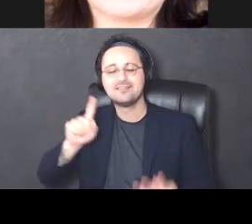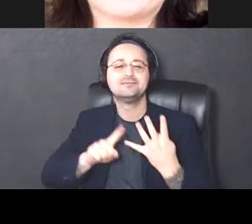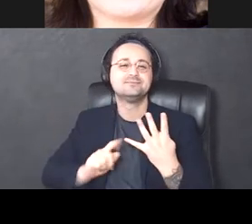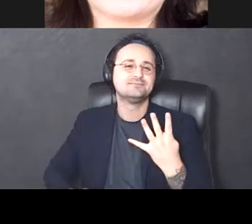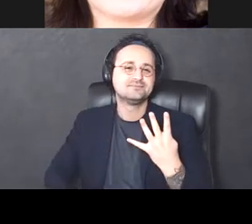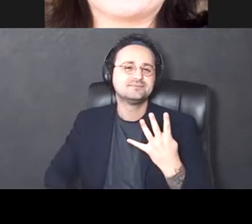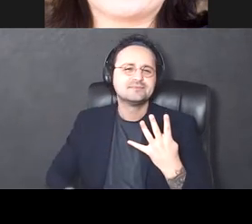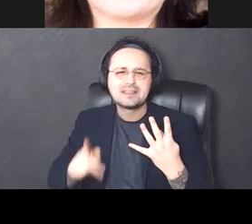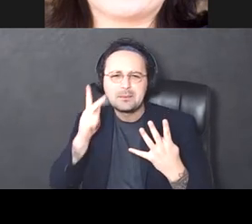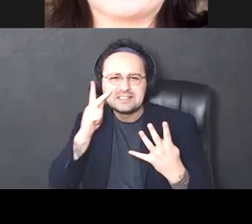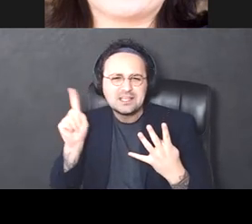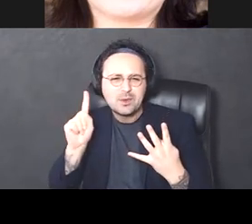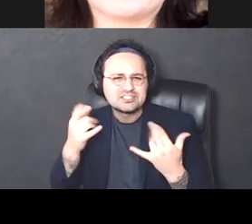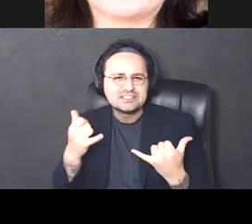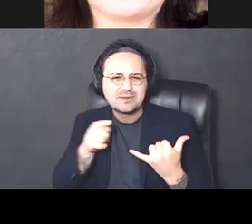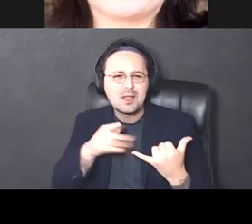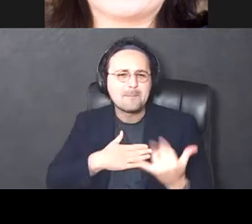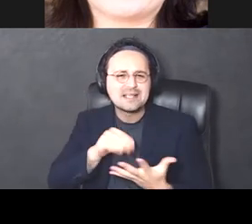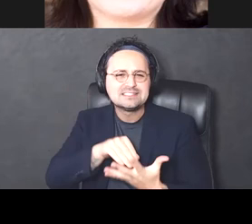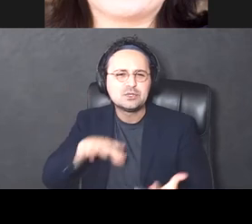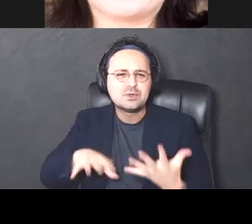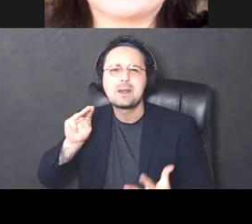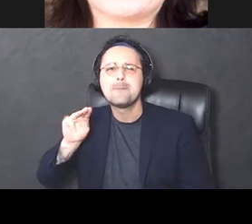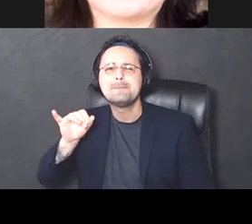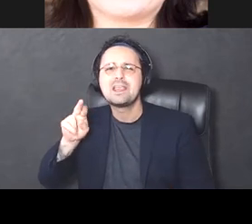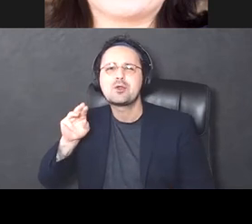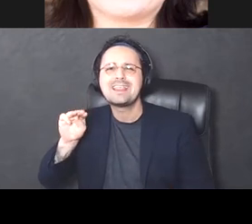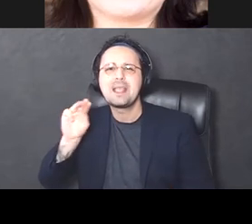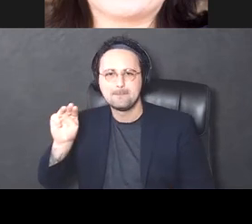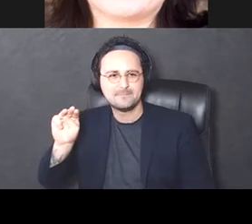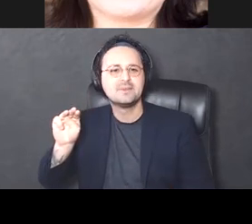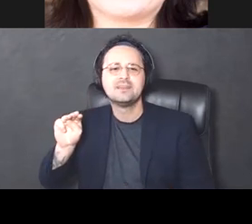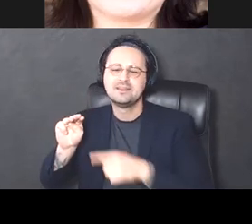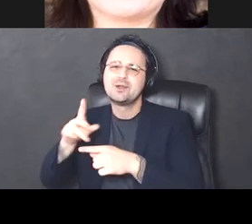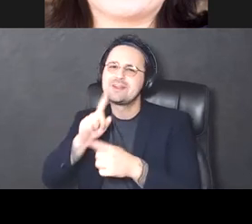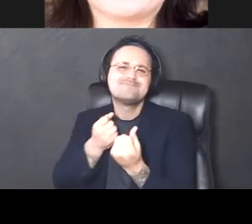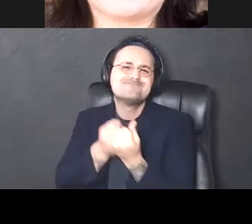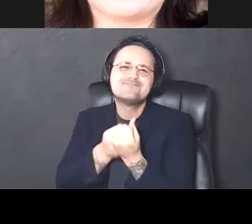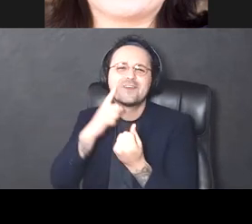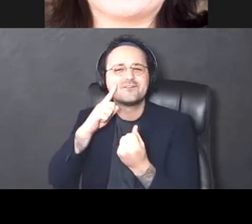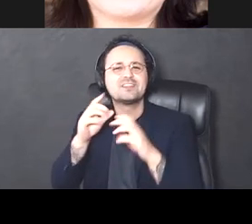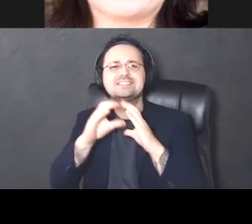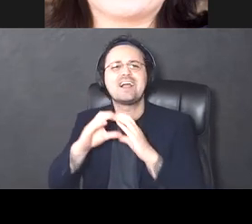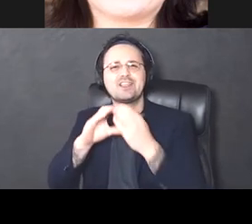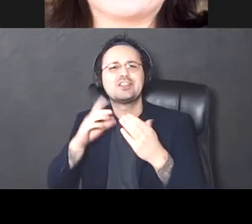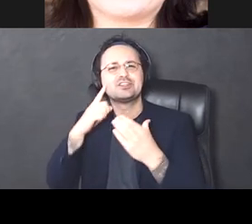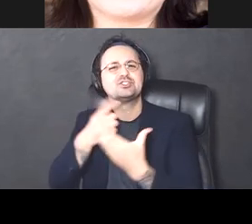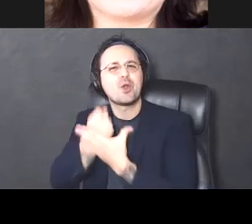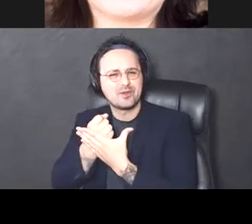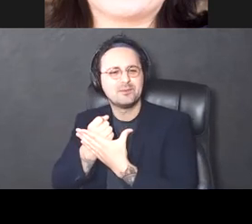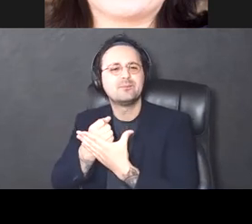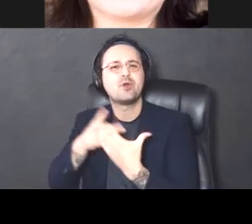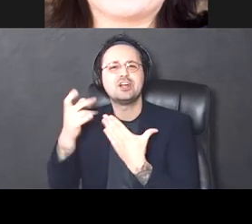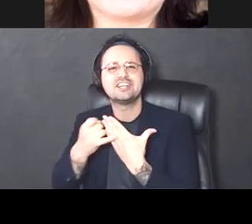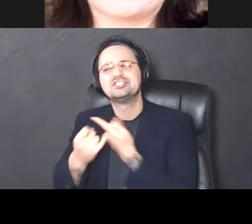see where she is in here. My student Miriam Moreno had really driven the cerebellar stroke project. Um, and we're excited that Rachel's been a part of that this